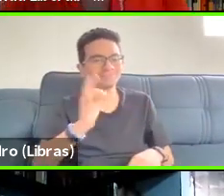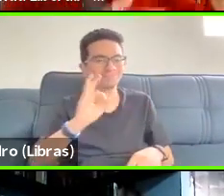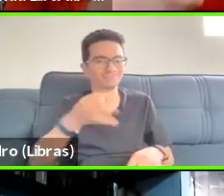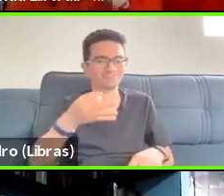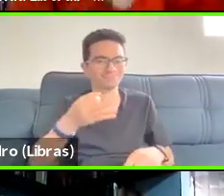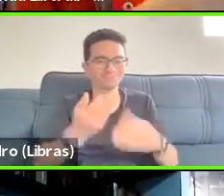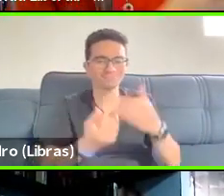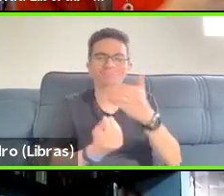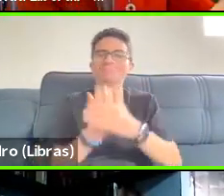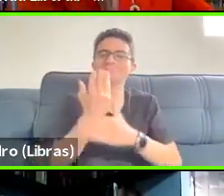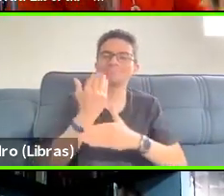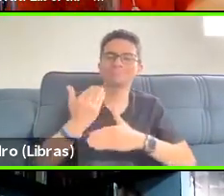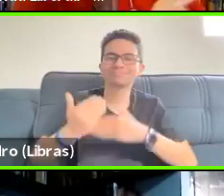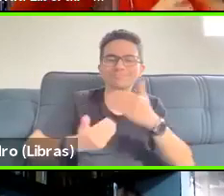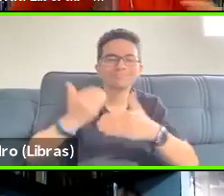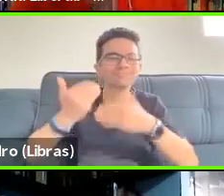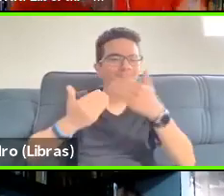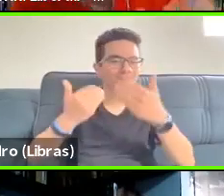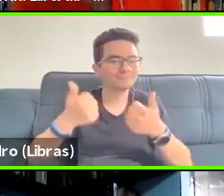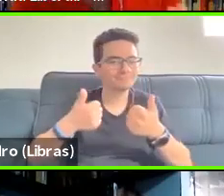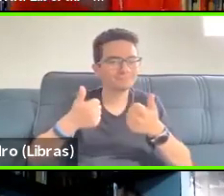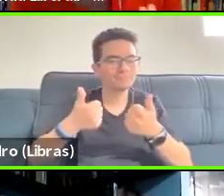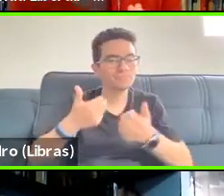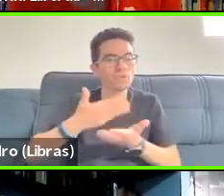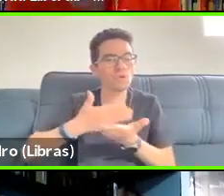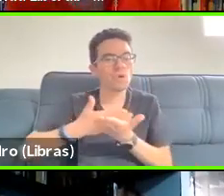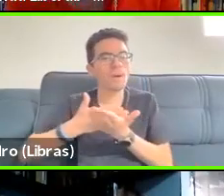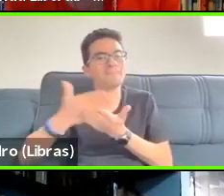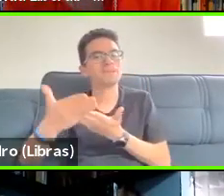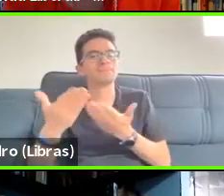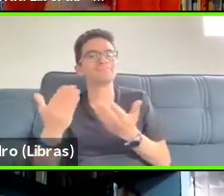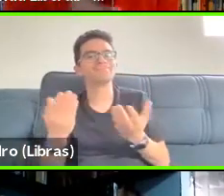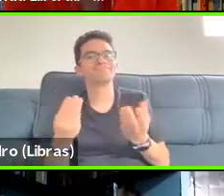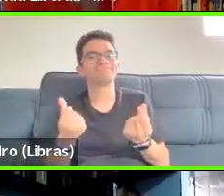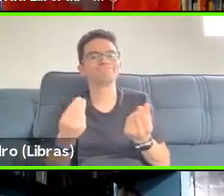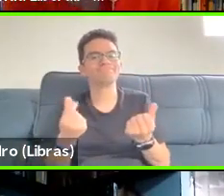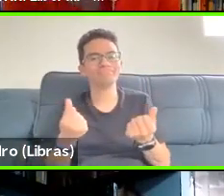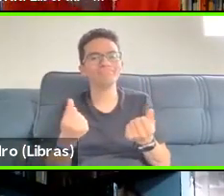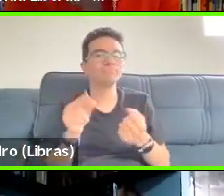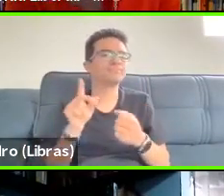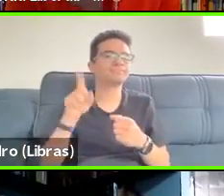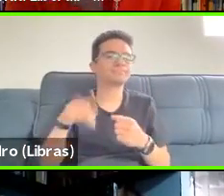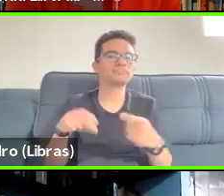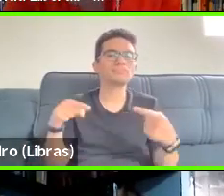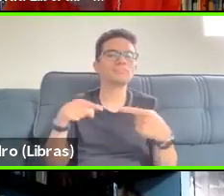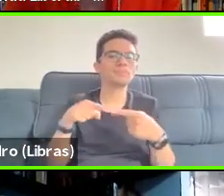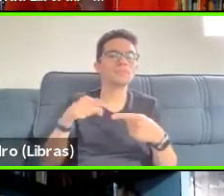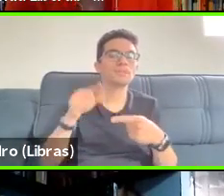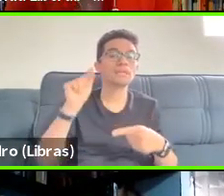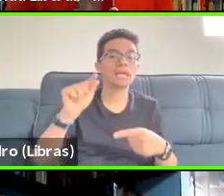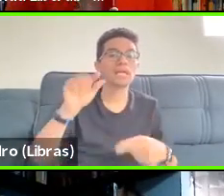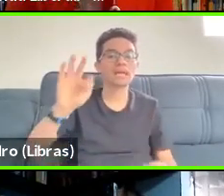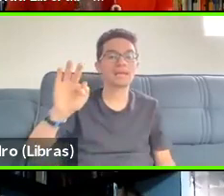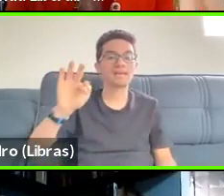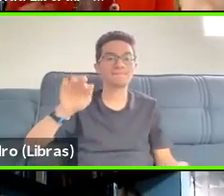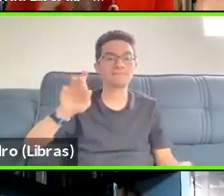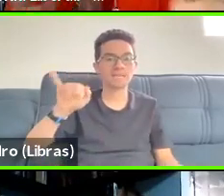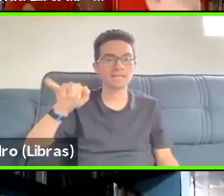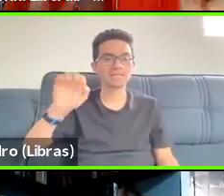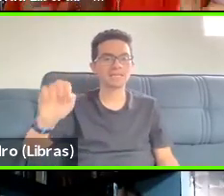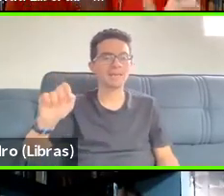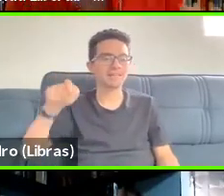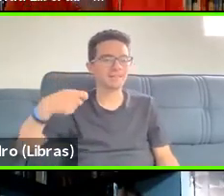from the audience perspective of engagement with reality, with immersion in reality. And, uh, with